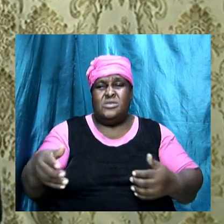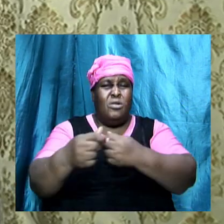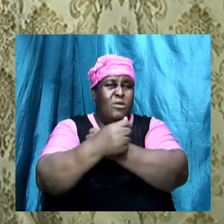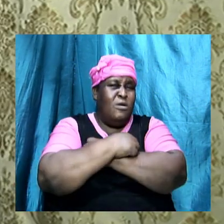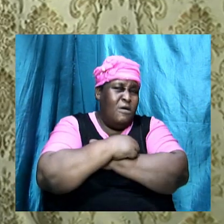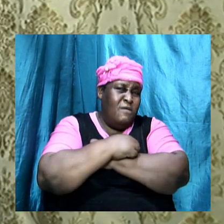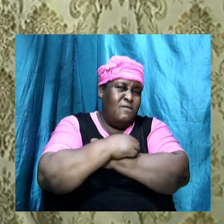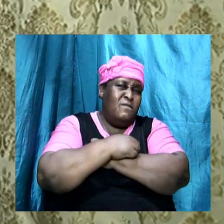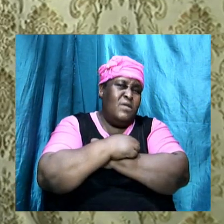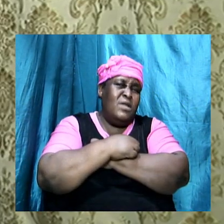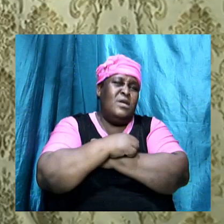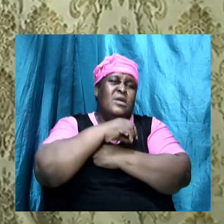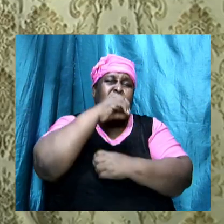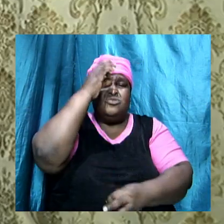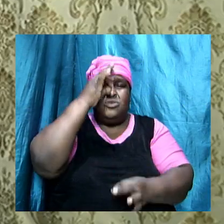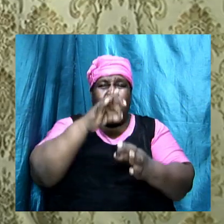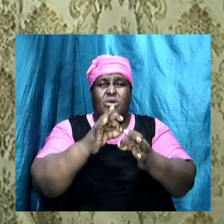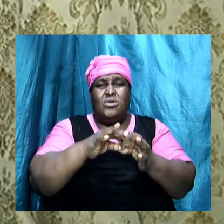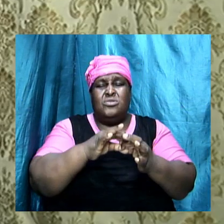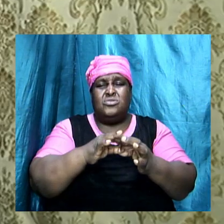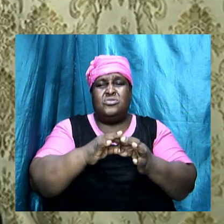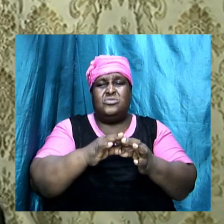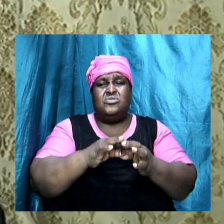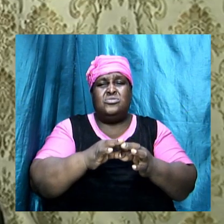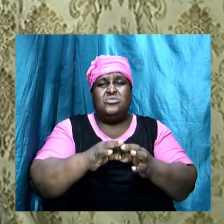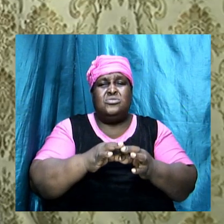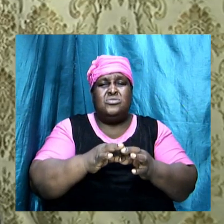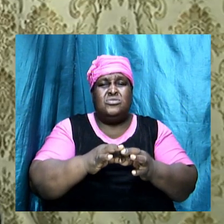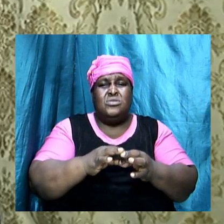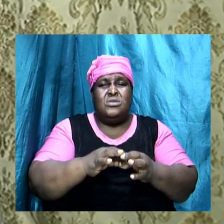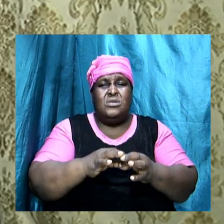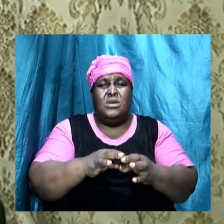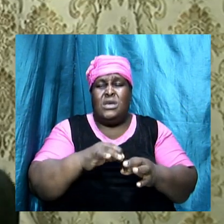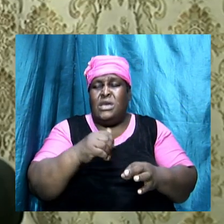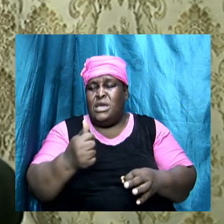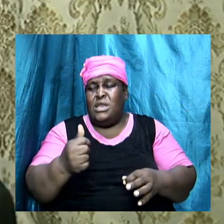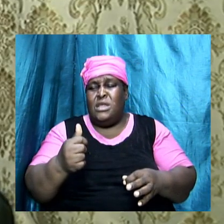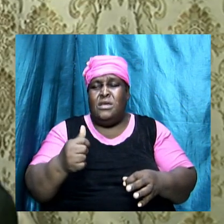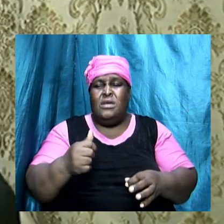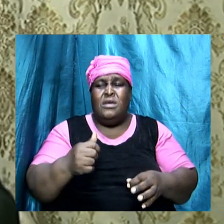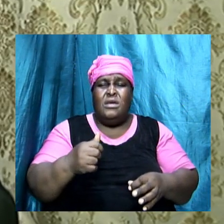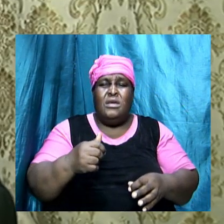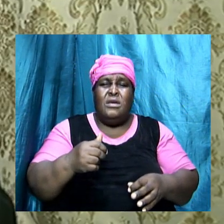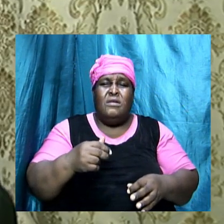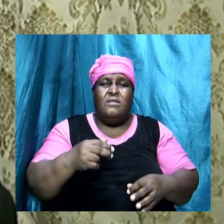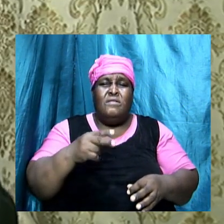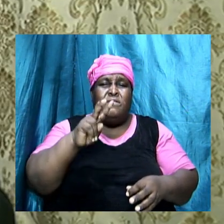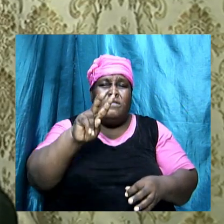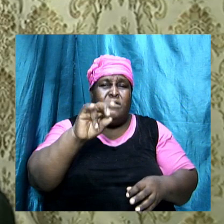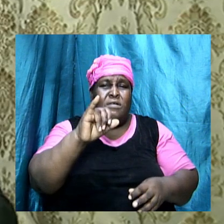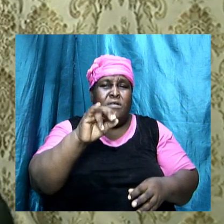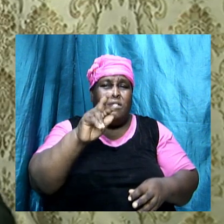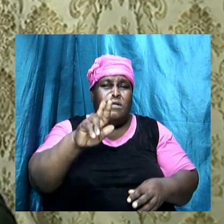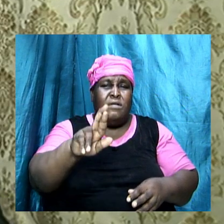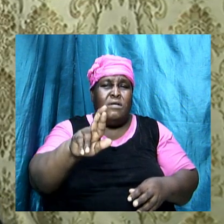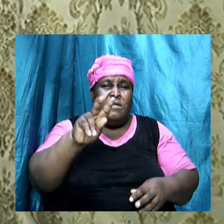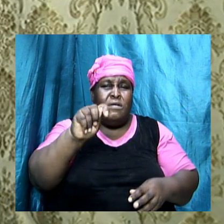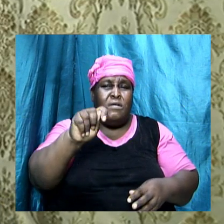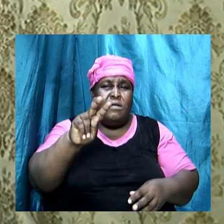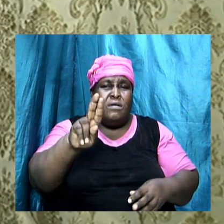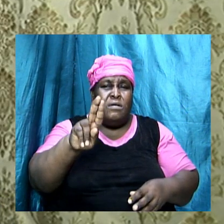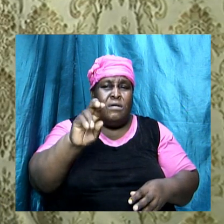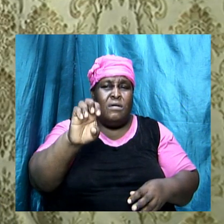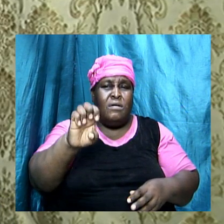are of good report, if there be any virtue, if there be any praise, these are the things that we should think on.